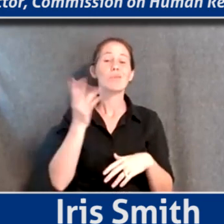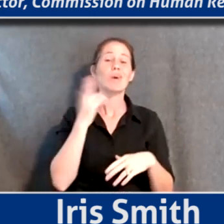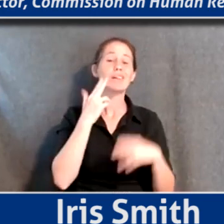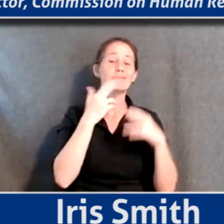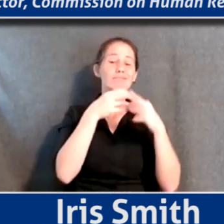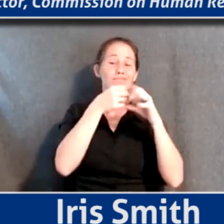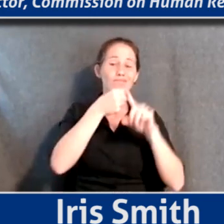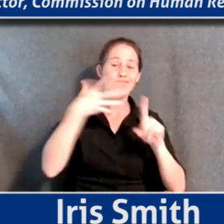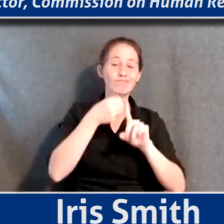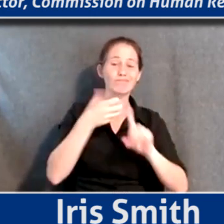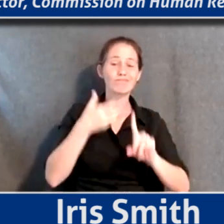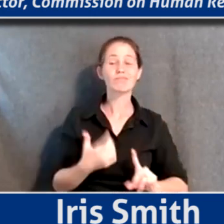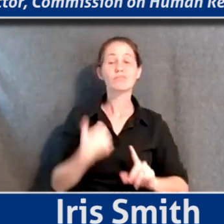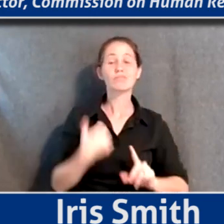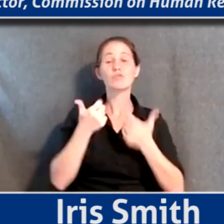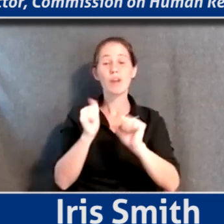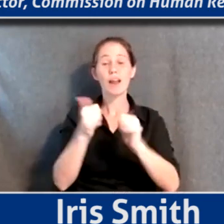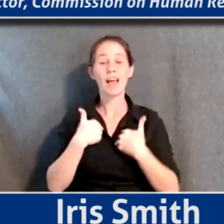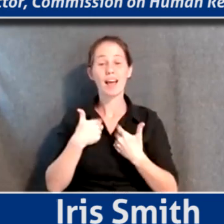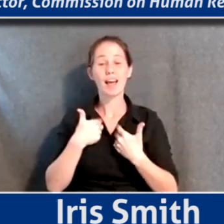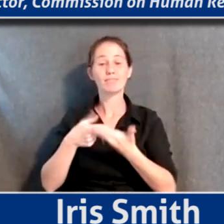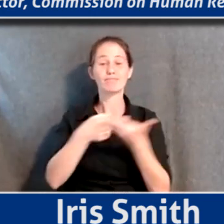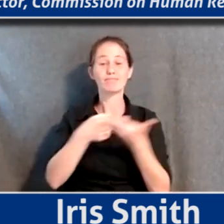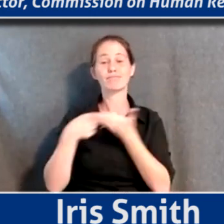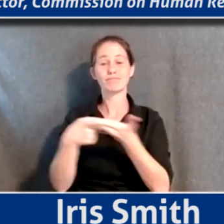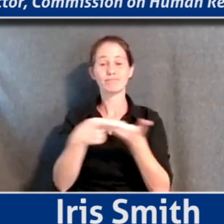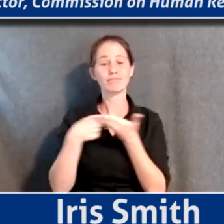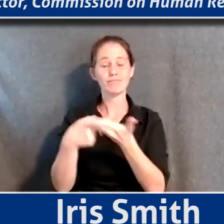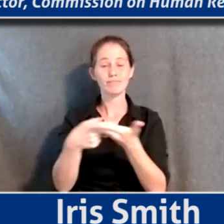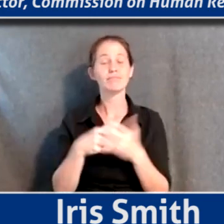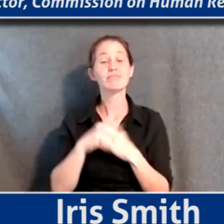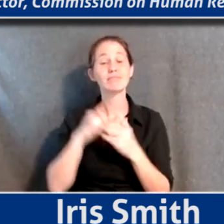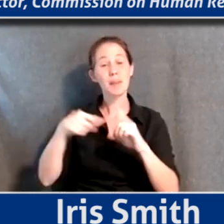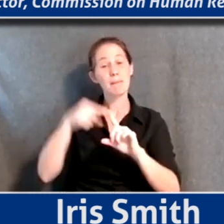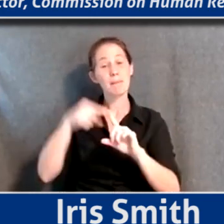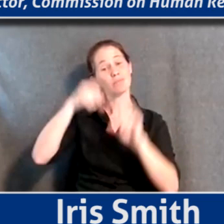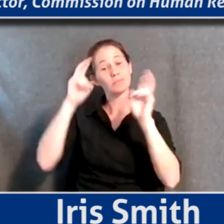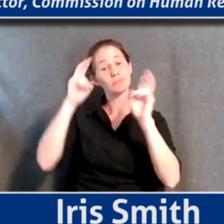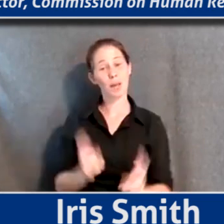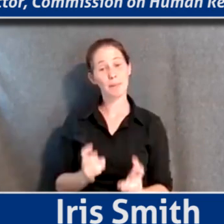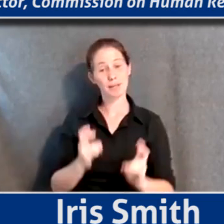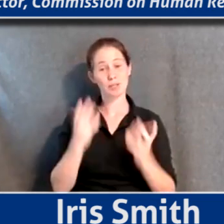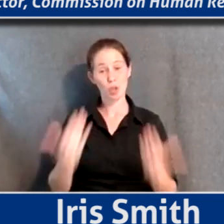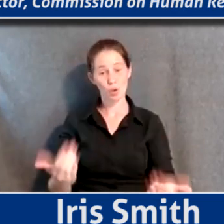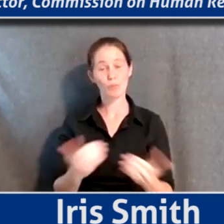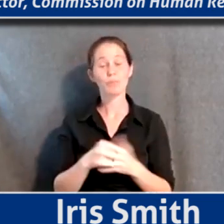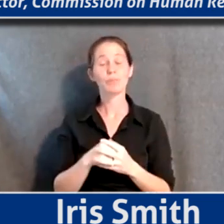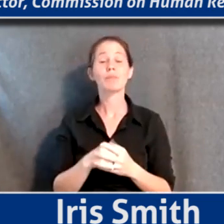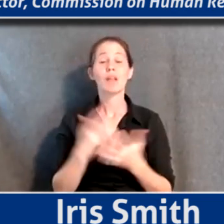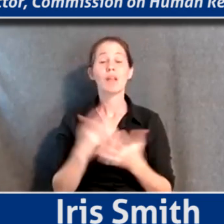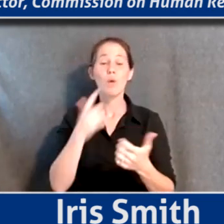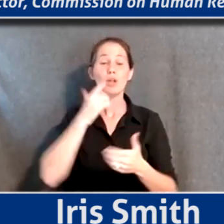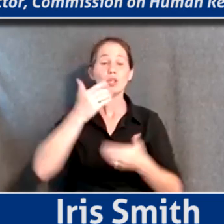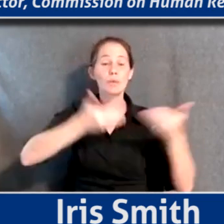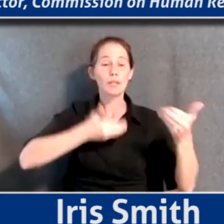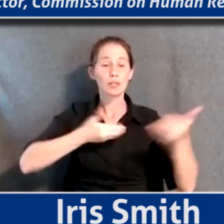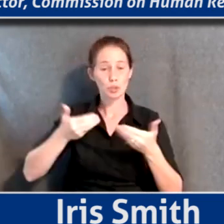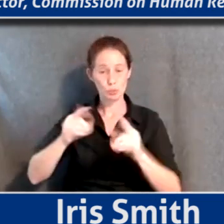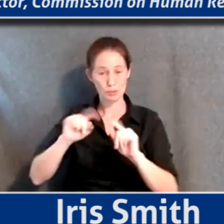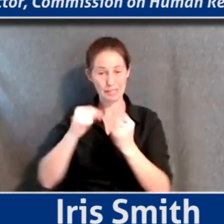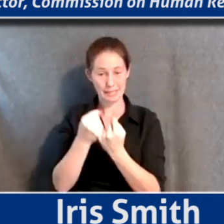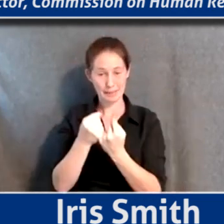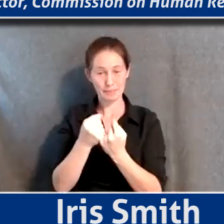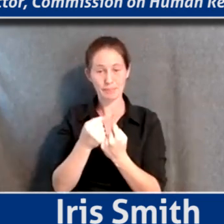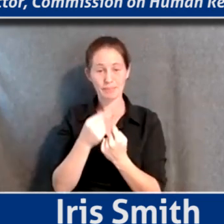even further, and we're just going to try to have a free-flowing conversation about these topics. So without further ado, I'd like to introduce the team here.